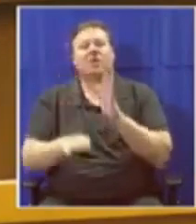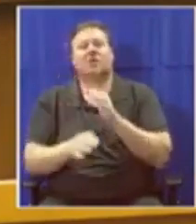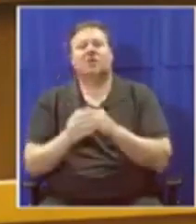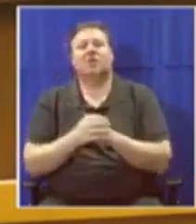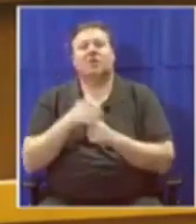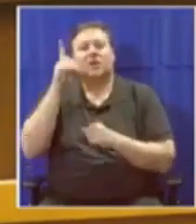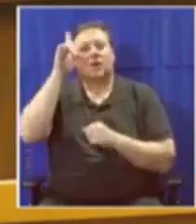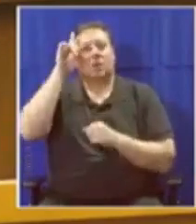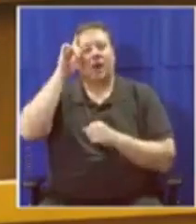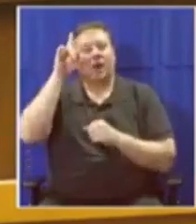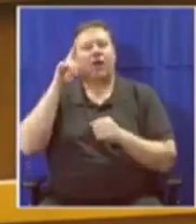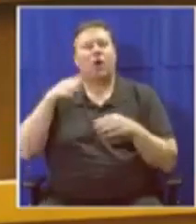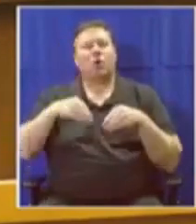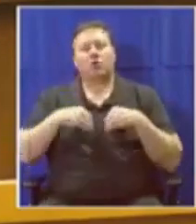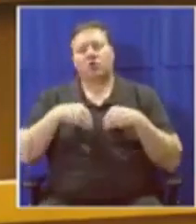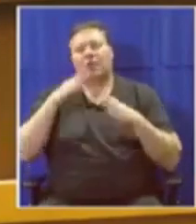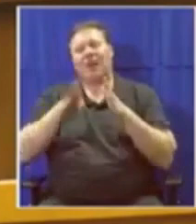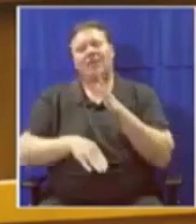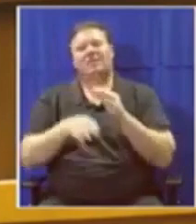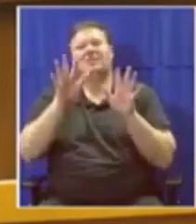is at less than 10 percent.